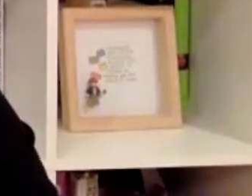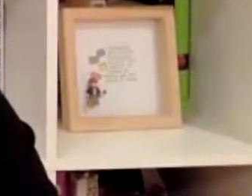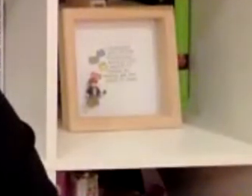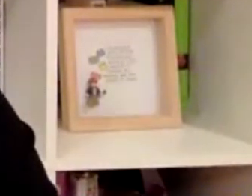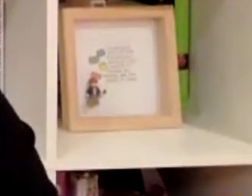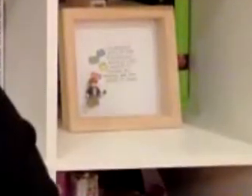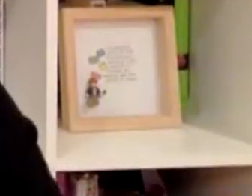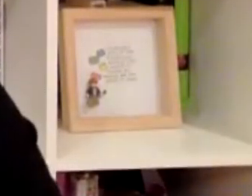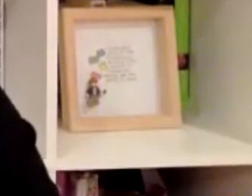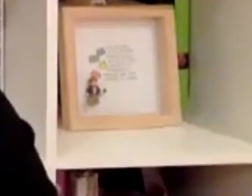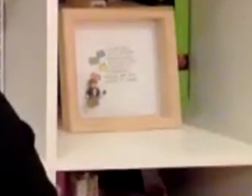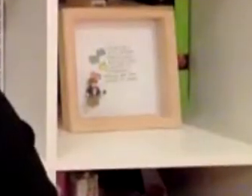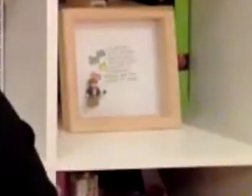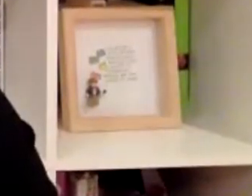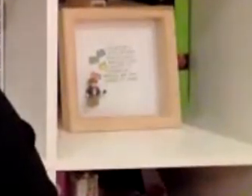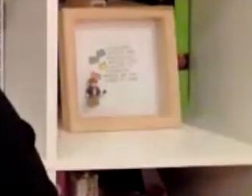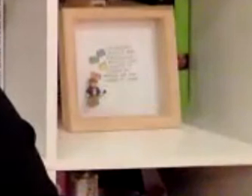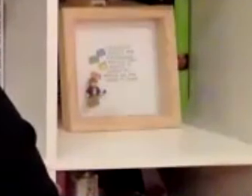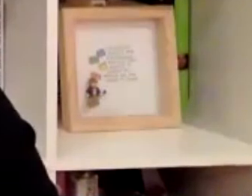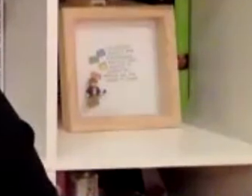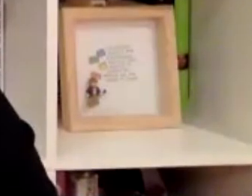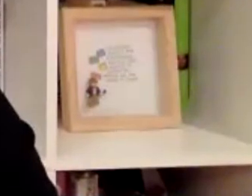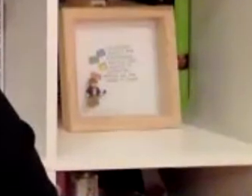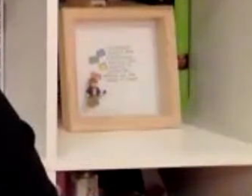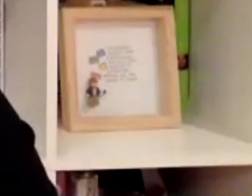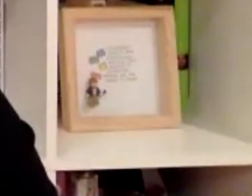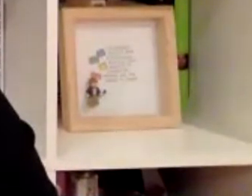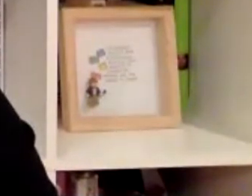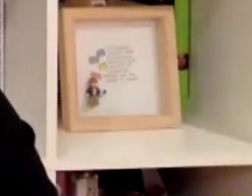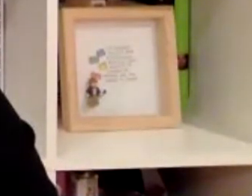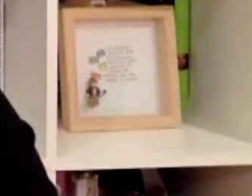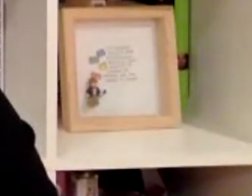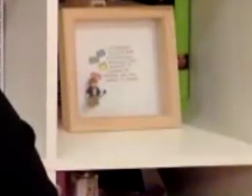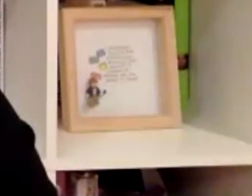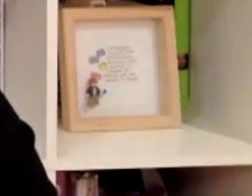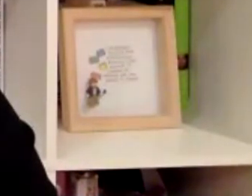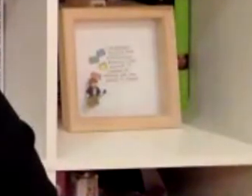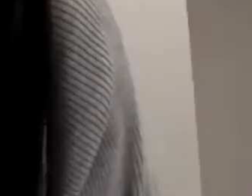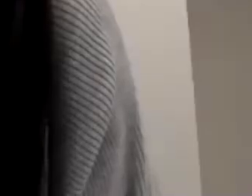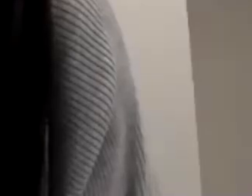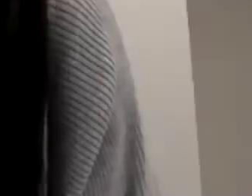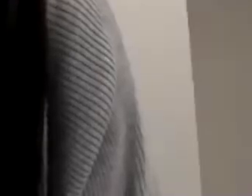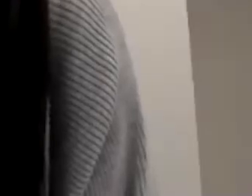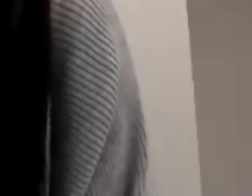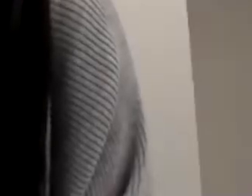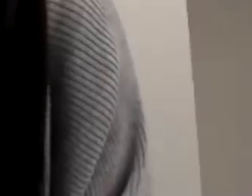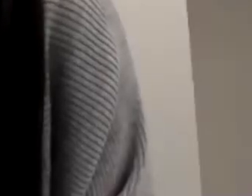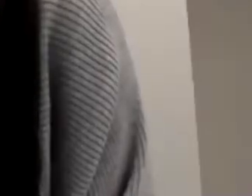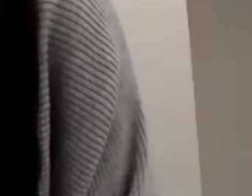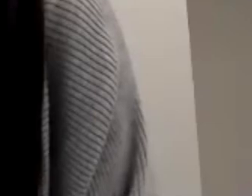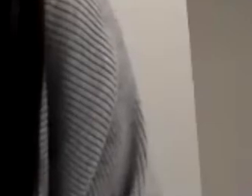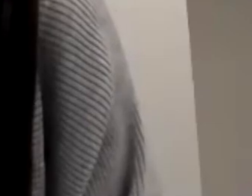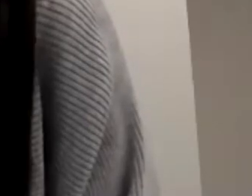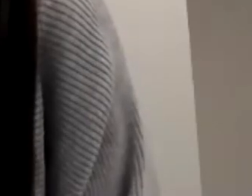there's no perfect option in in the first choice yeah that's right um